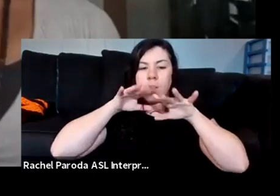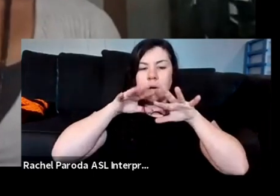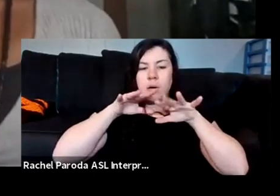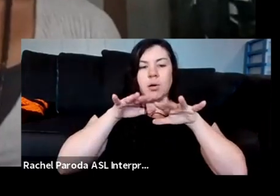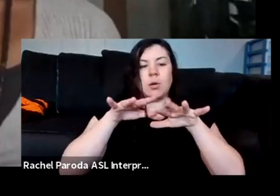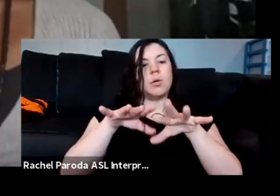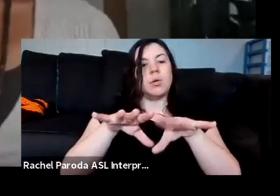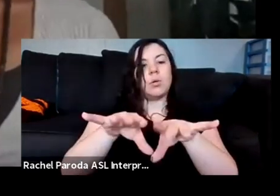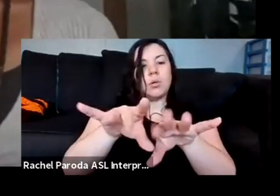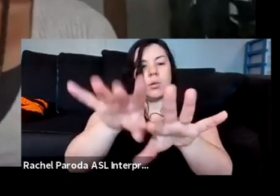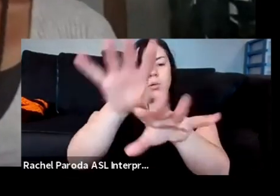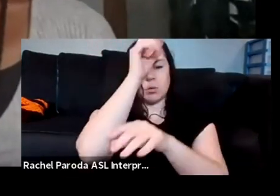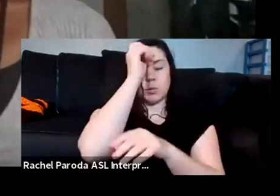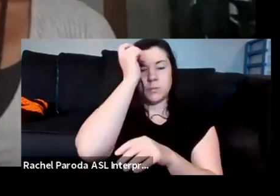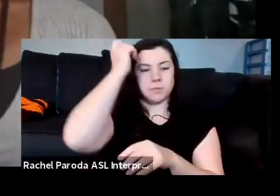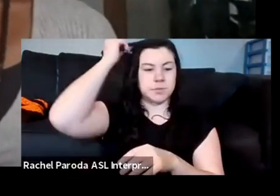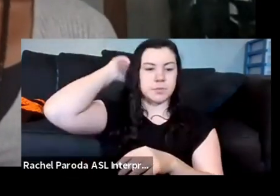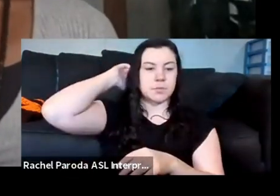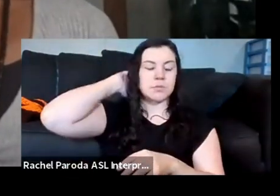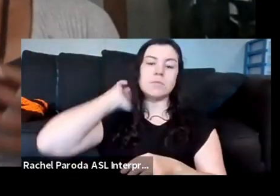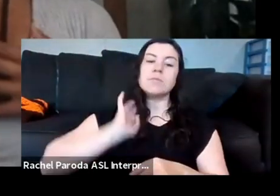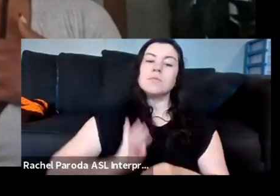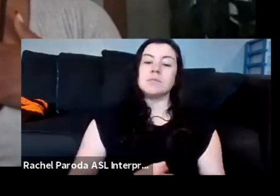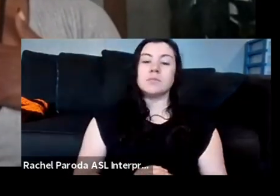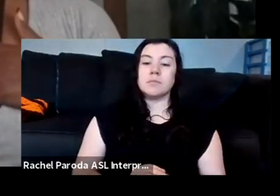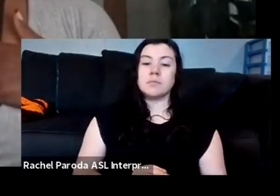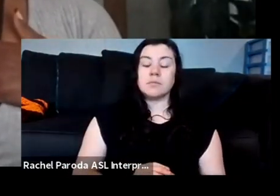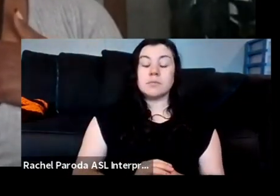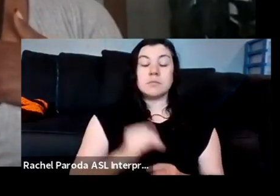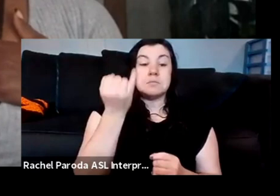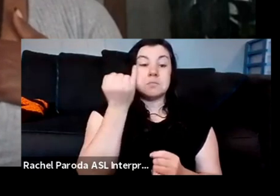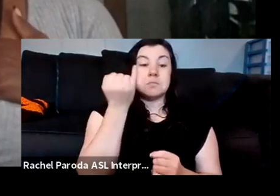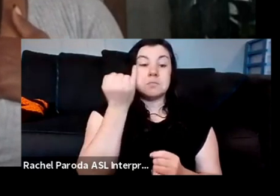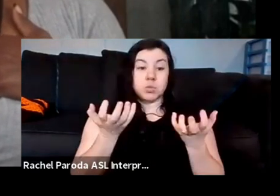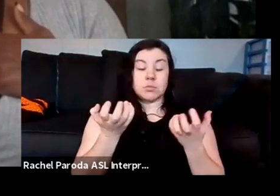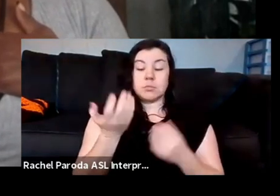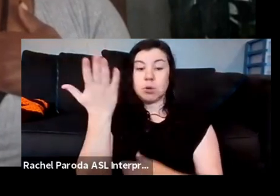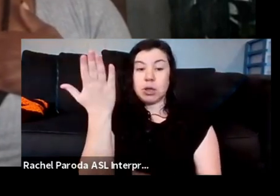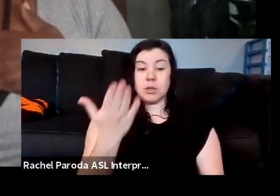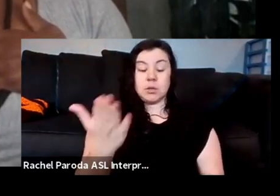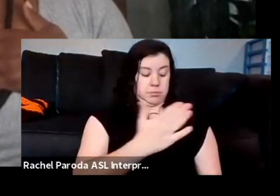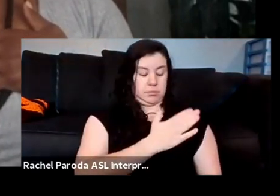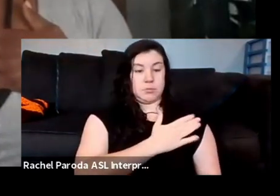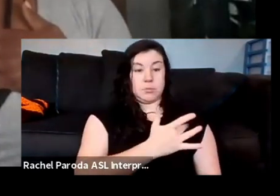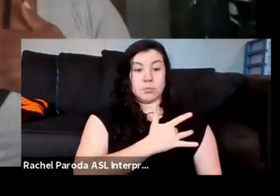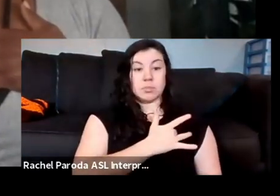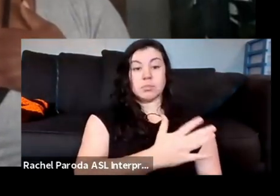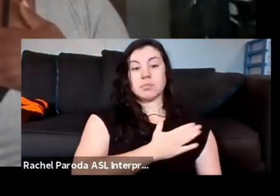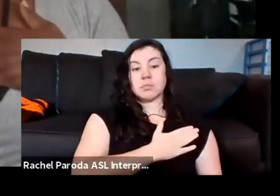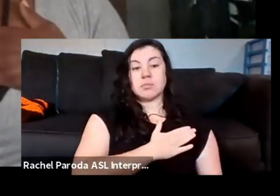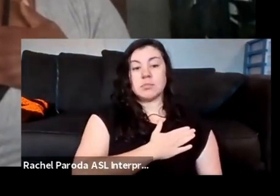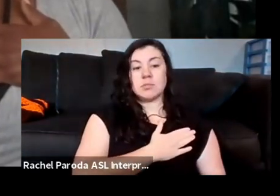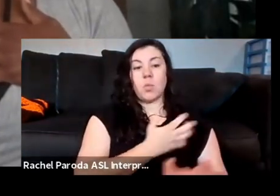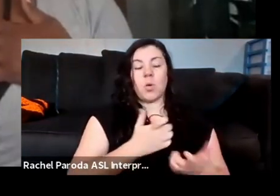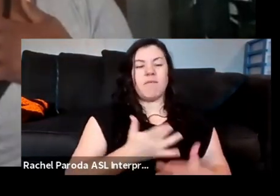grounding, exhale. If it helps, you can place a hand right over your heart. So you can feel your heartbeat